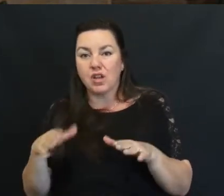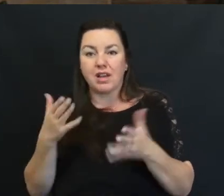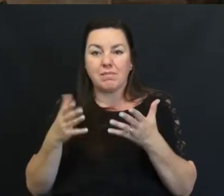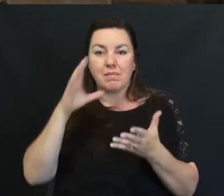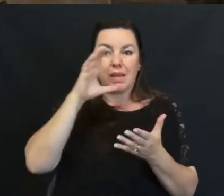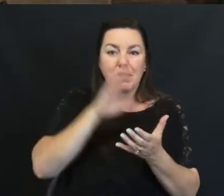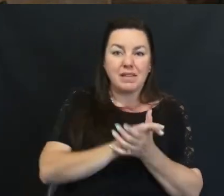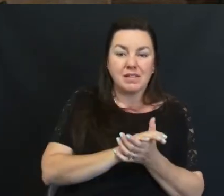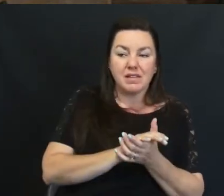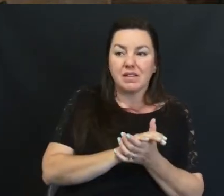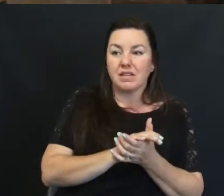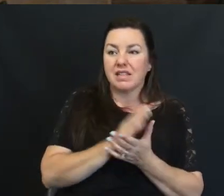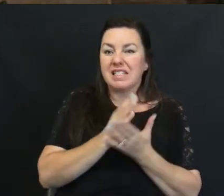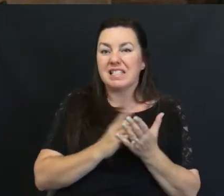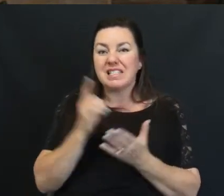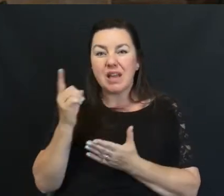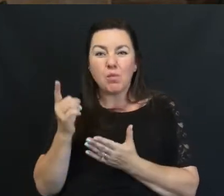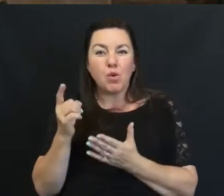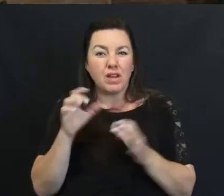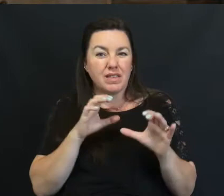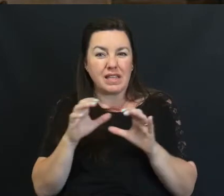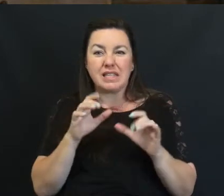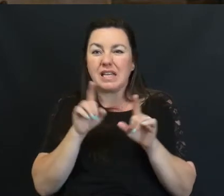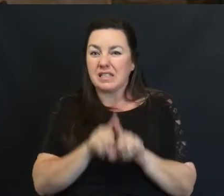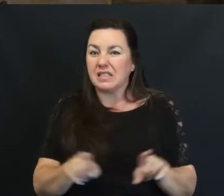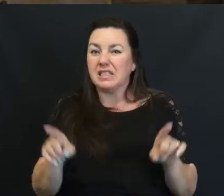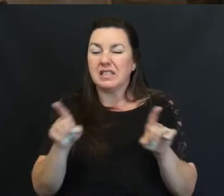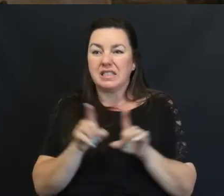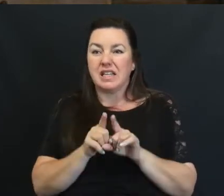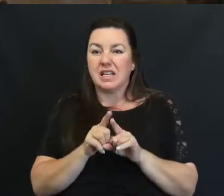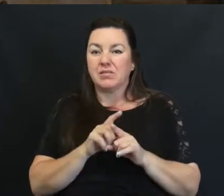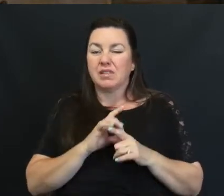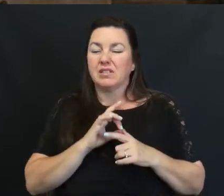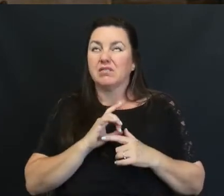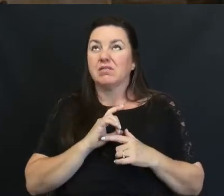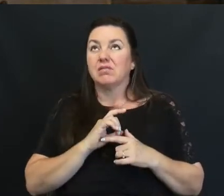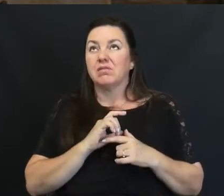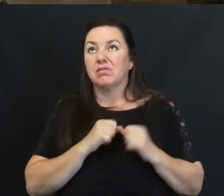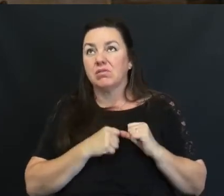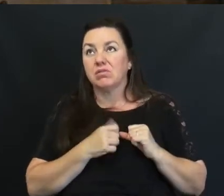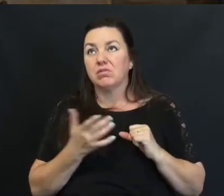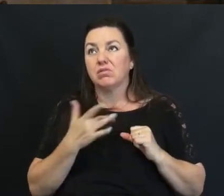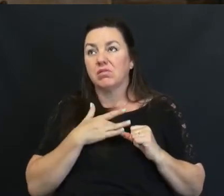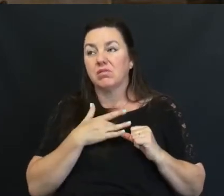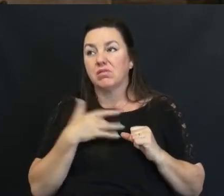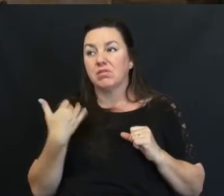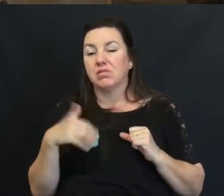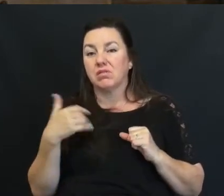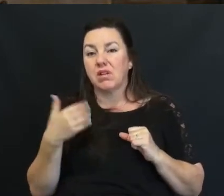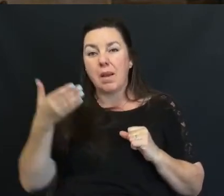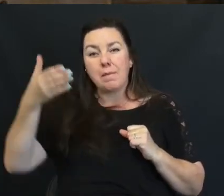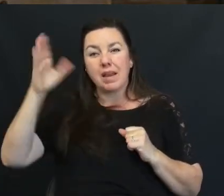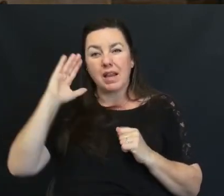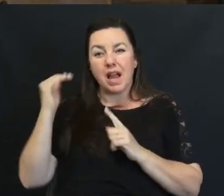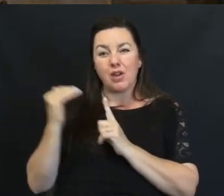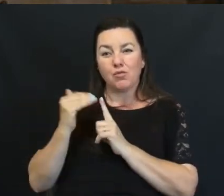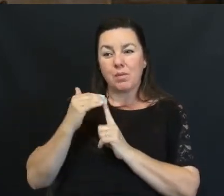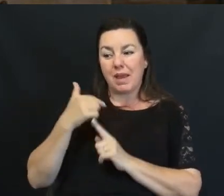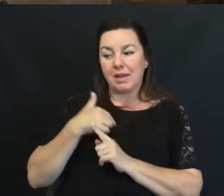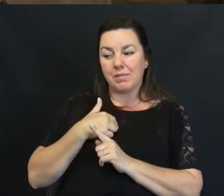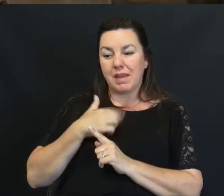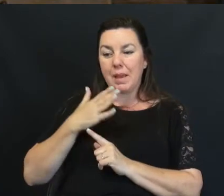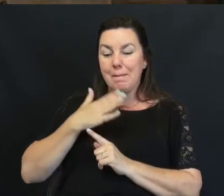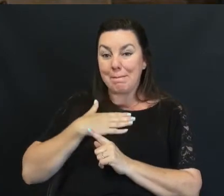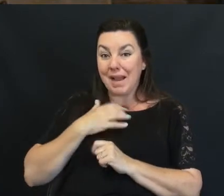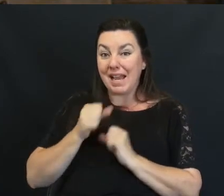one Who has done The same thing It's heartbreaking But God reminded me Of my years